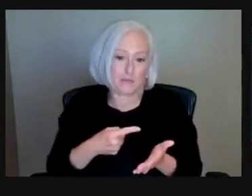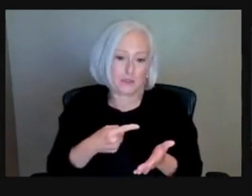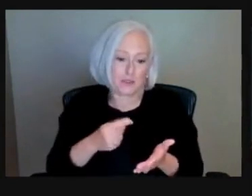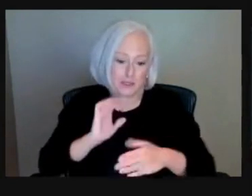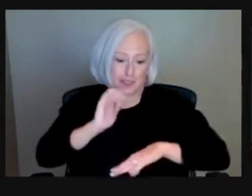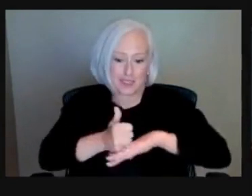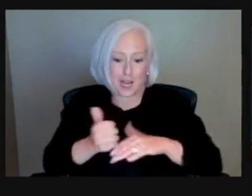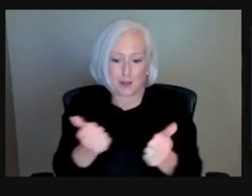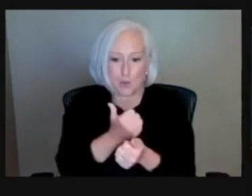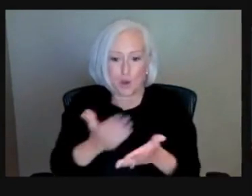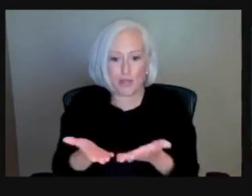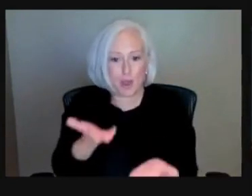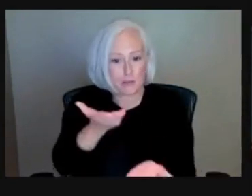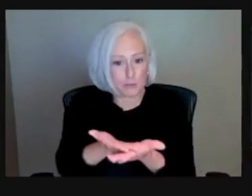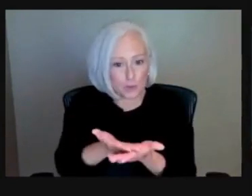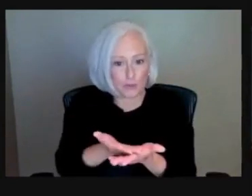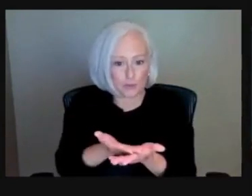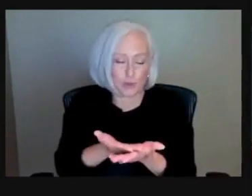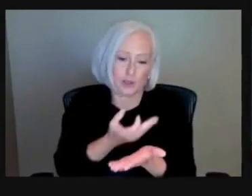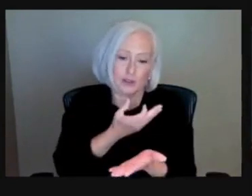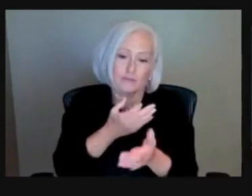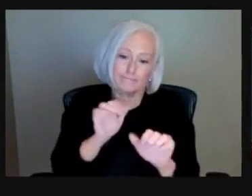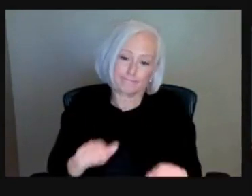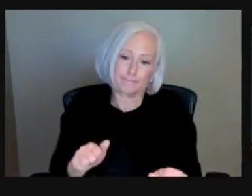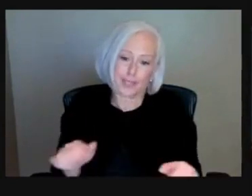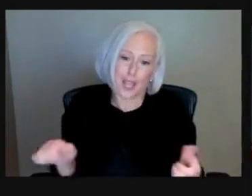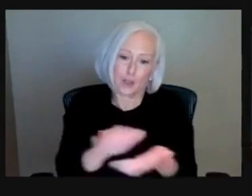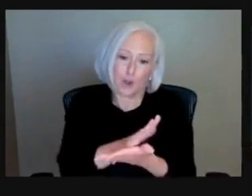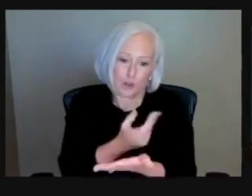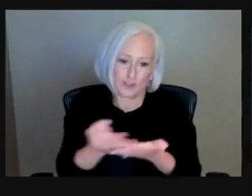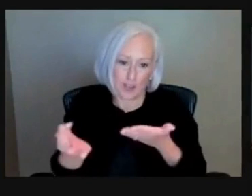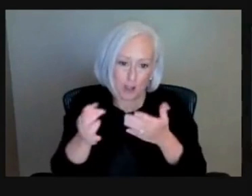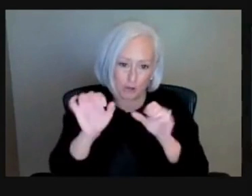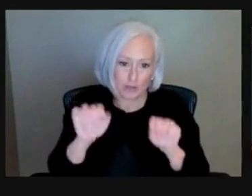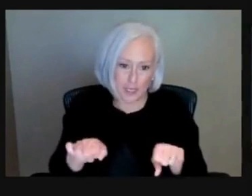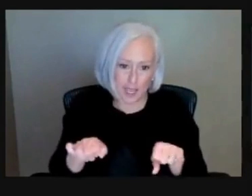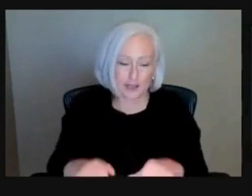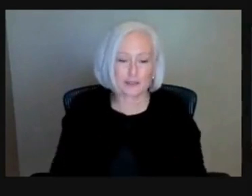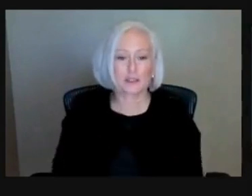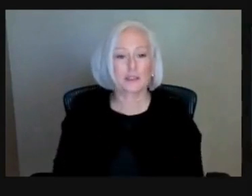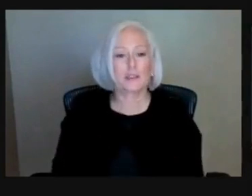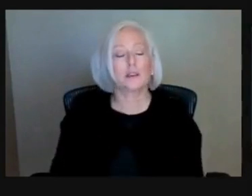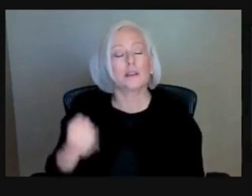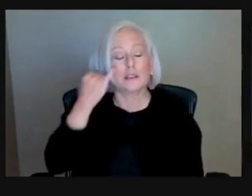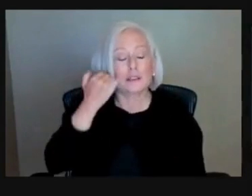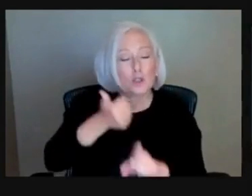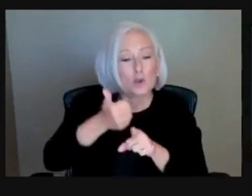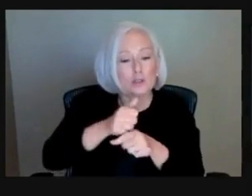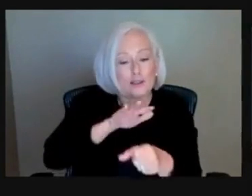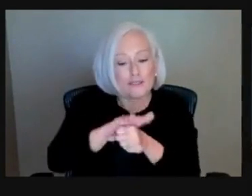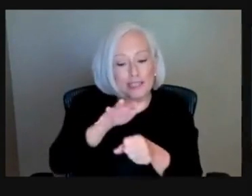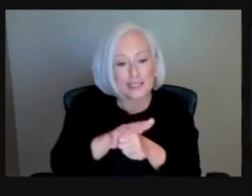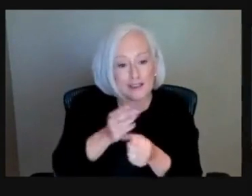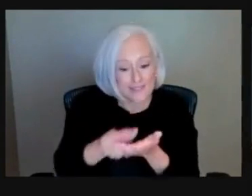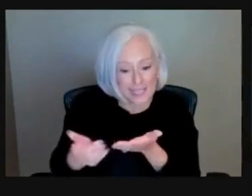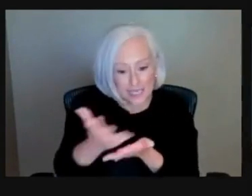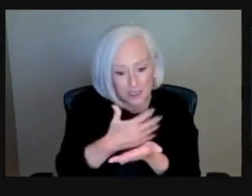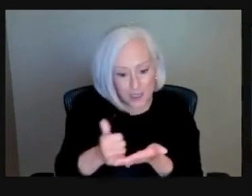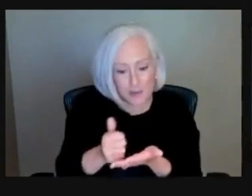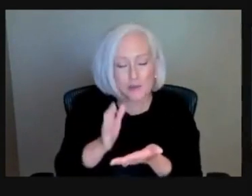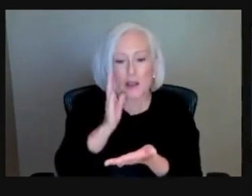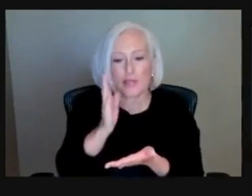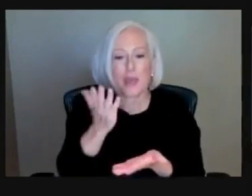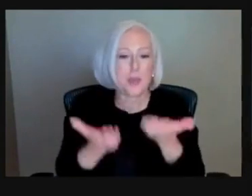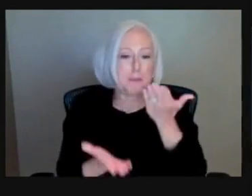We don't want that to happen. So if you have enough income, then they'll extend this offer to you. But if